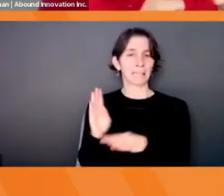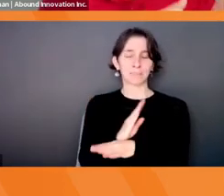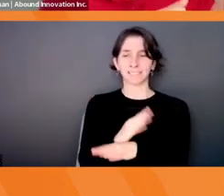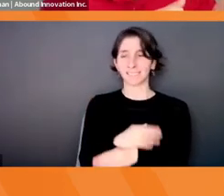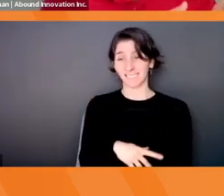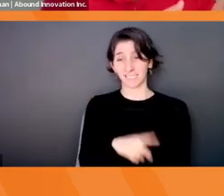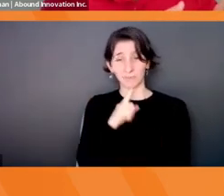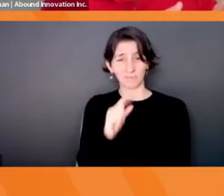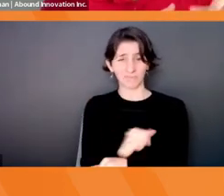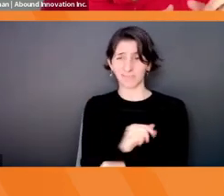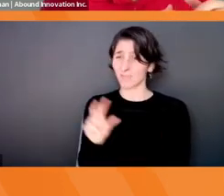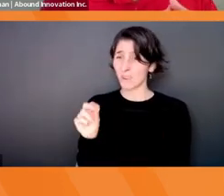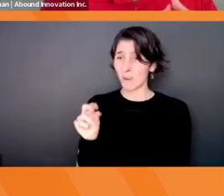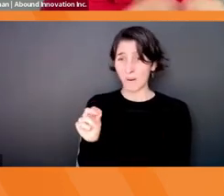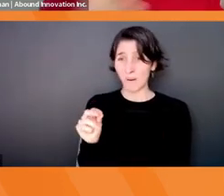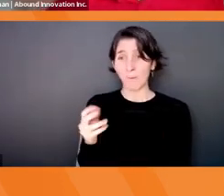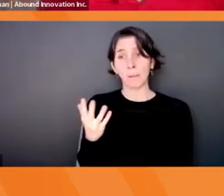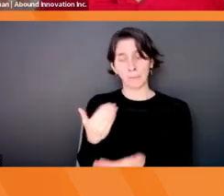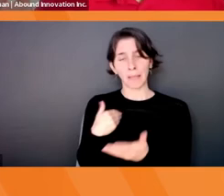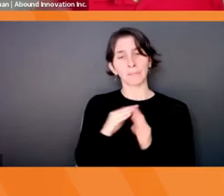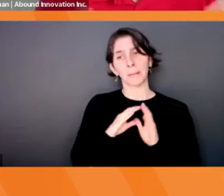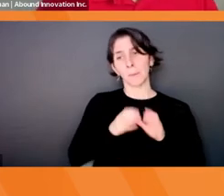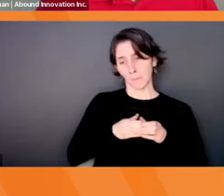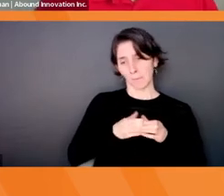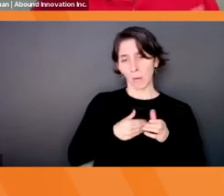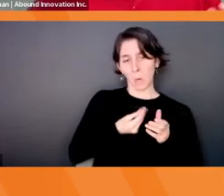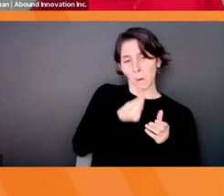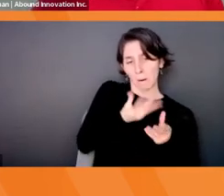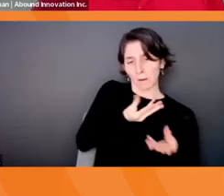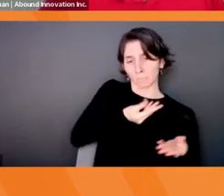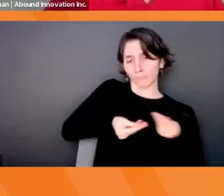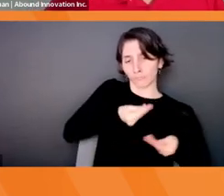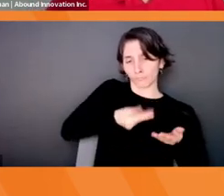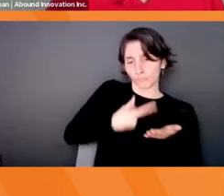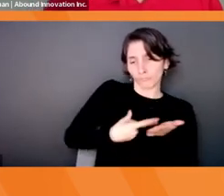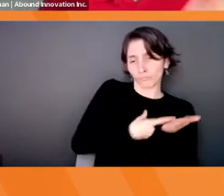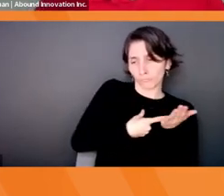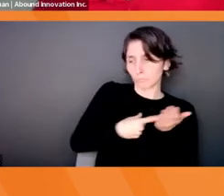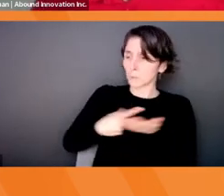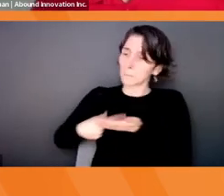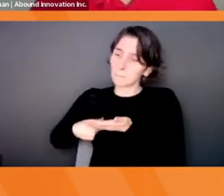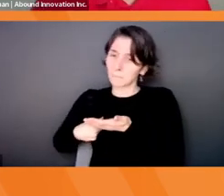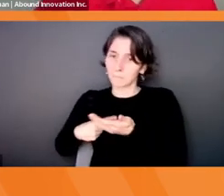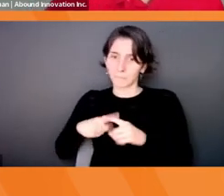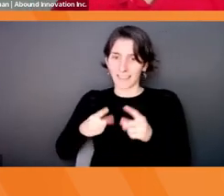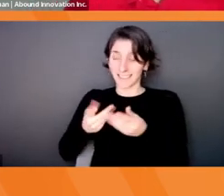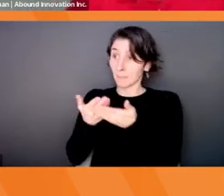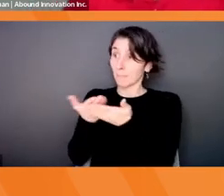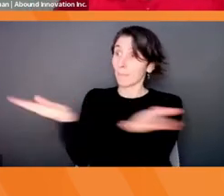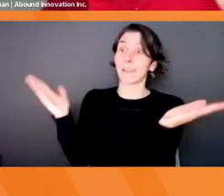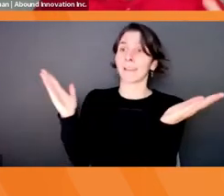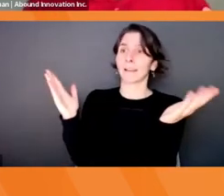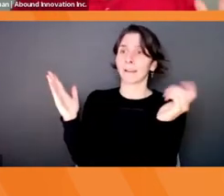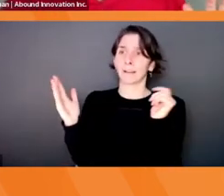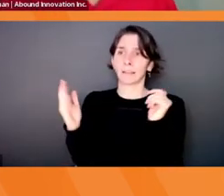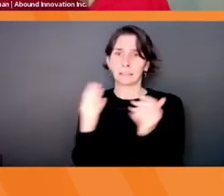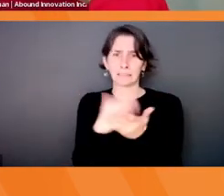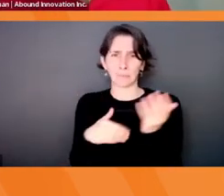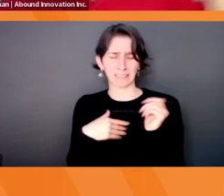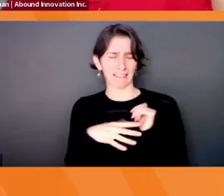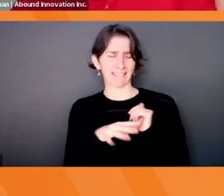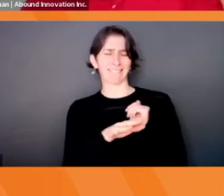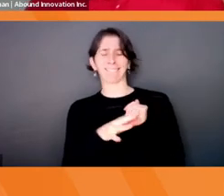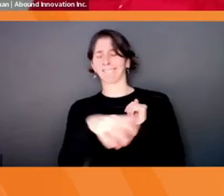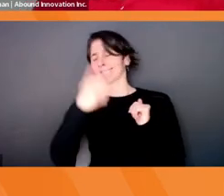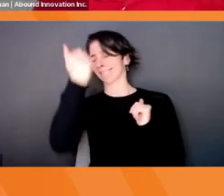maybe they're in pockets where you feel safe. But overall, you know, you could be told like, Oh, that was the worst idea ever heard. Oh, don't say that one again. Right?